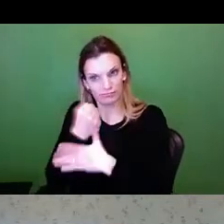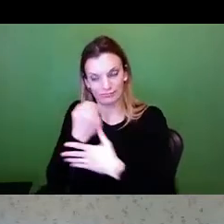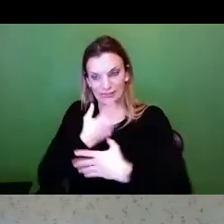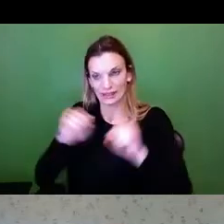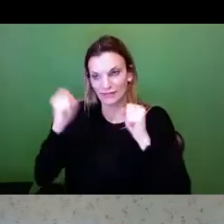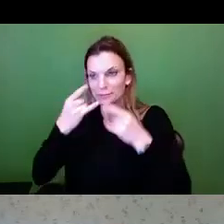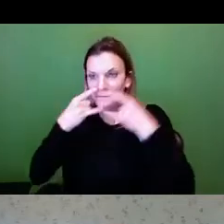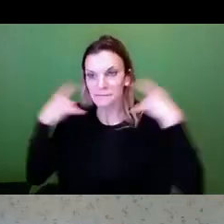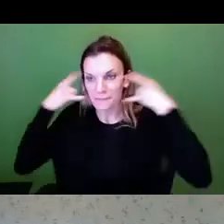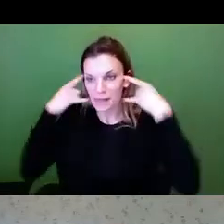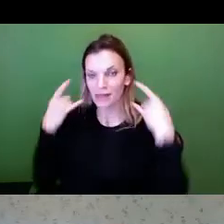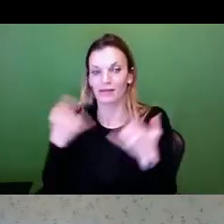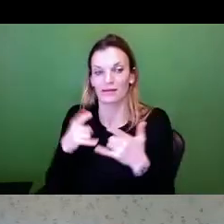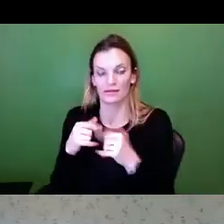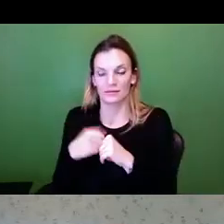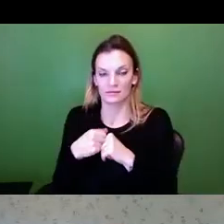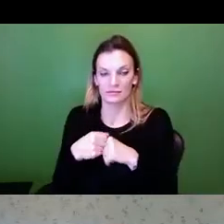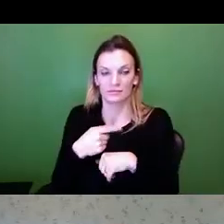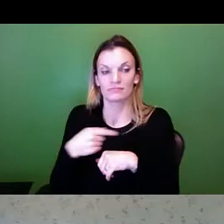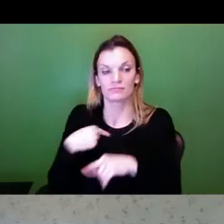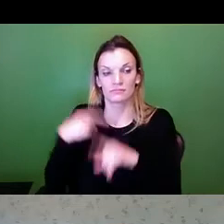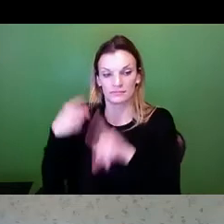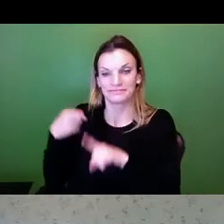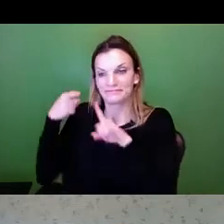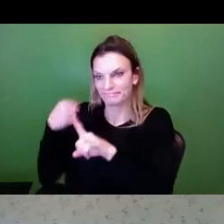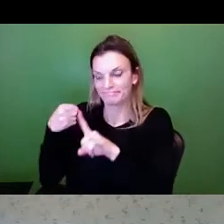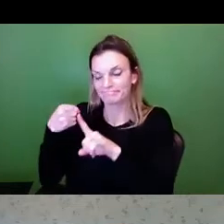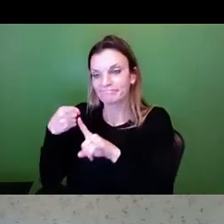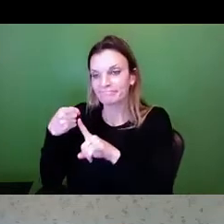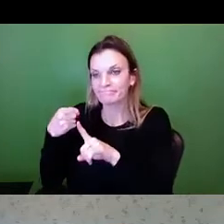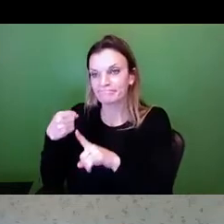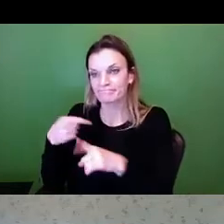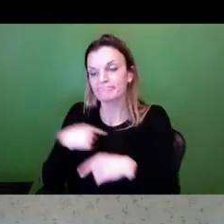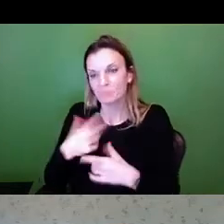So, again, we're working to keep our employees safe as well.